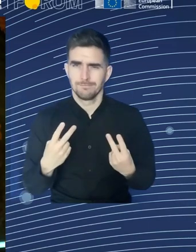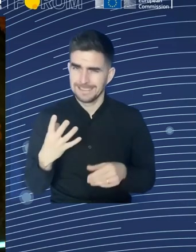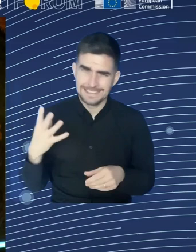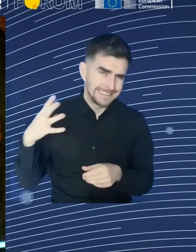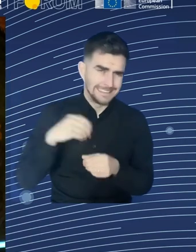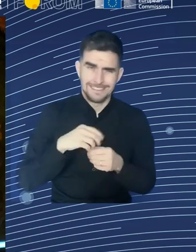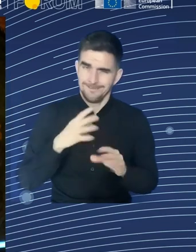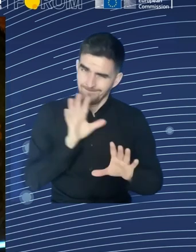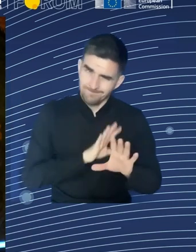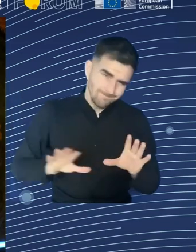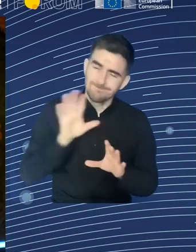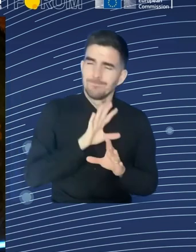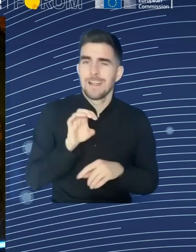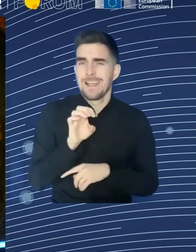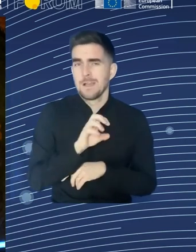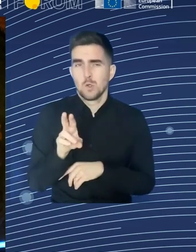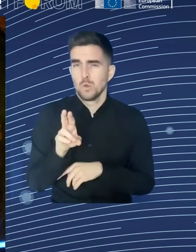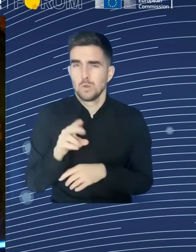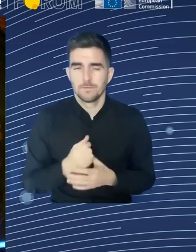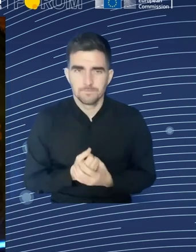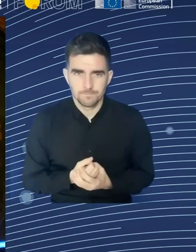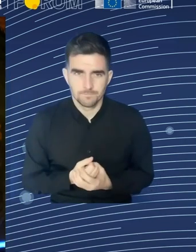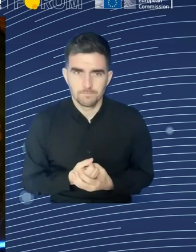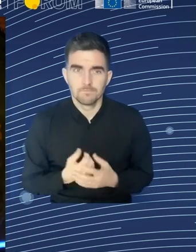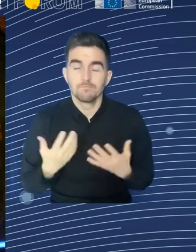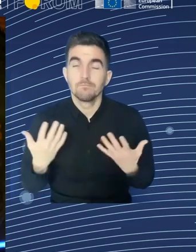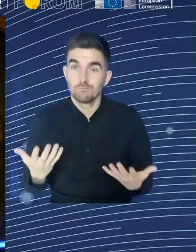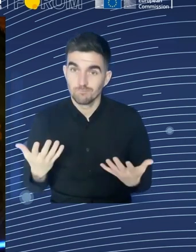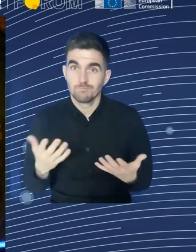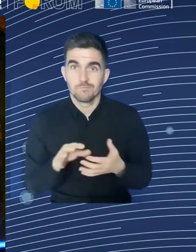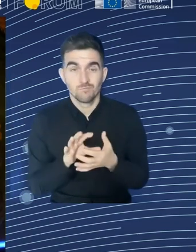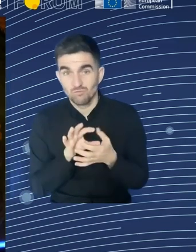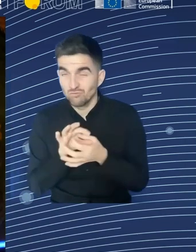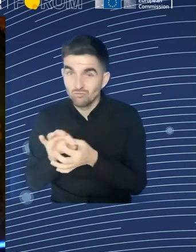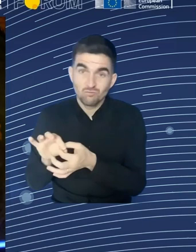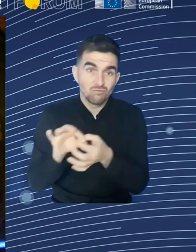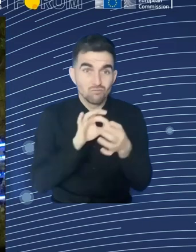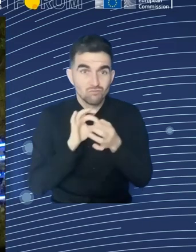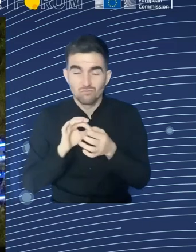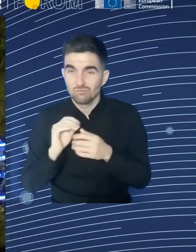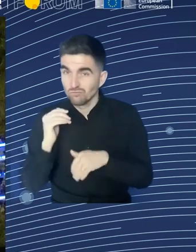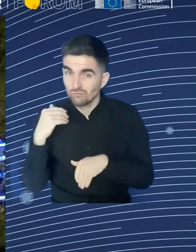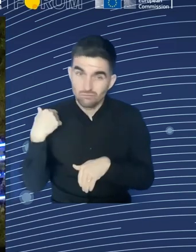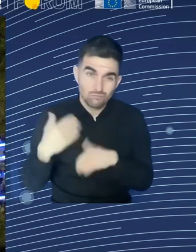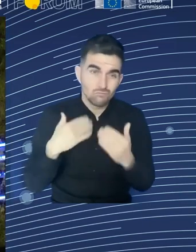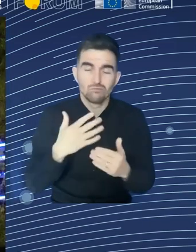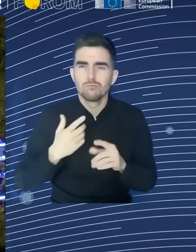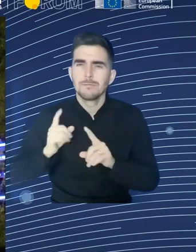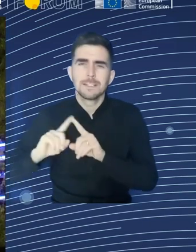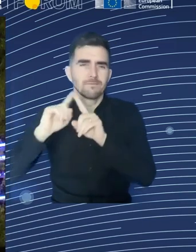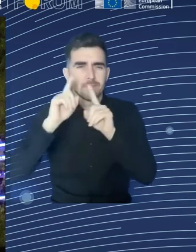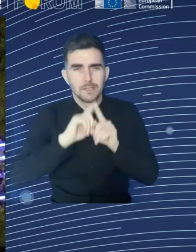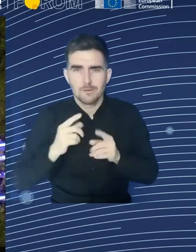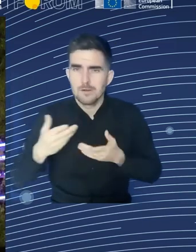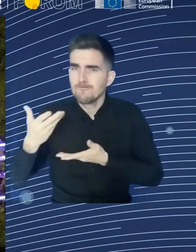collaboration, we not only share experience, learn from each other, but we also collaborate